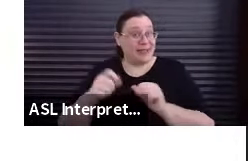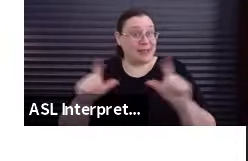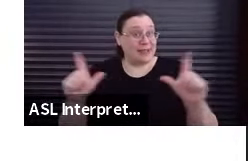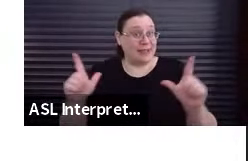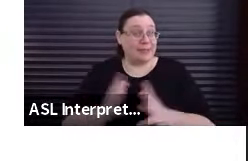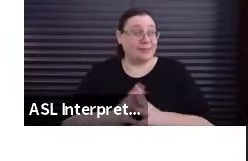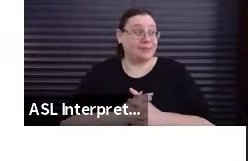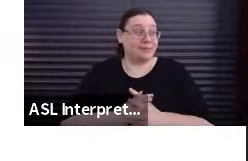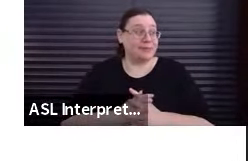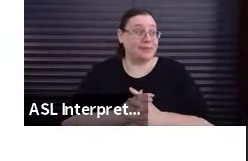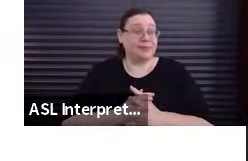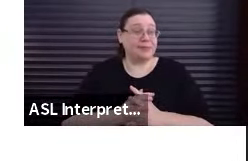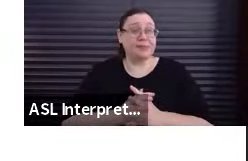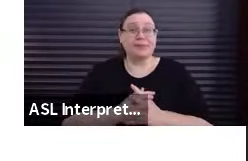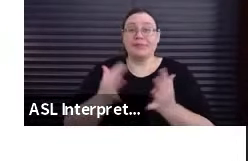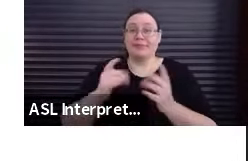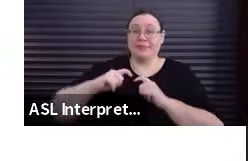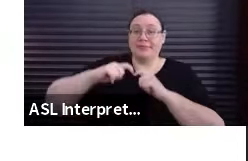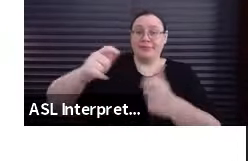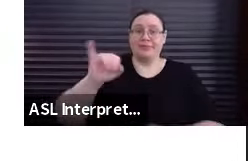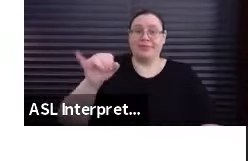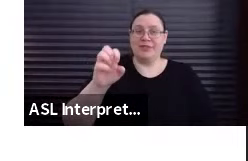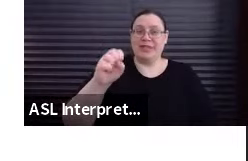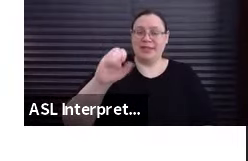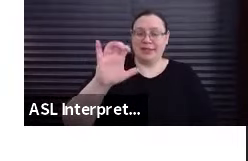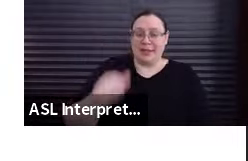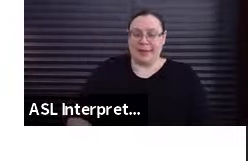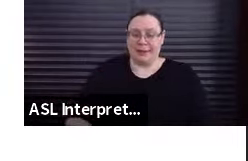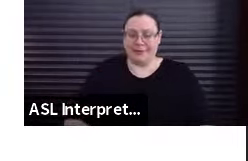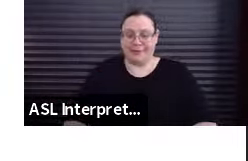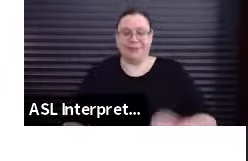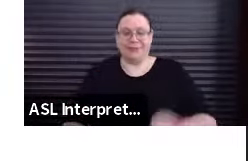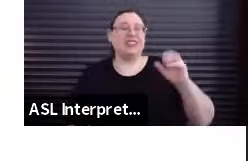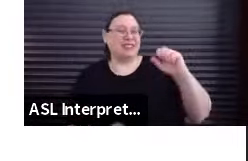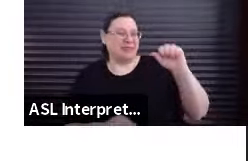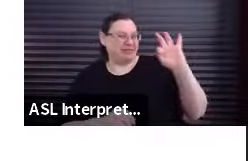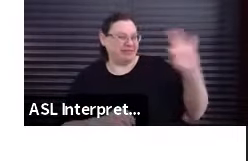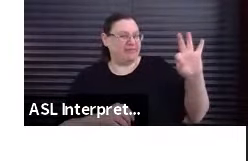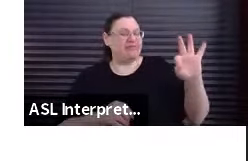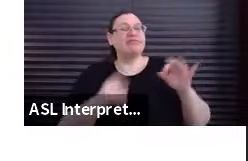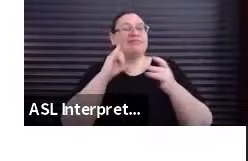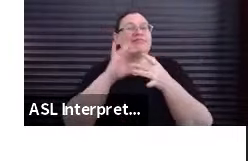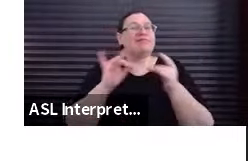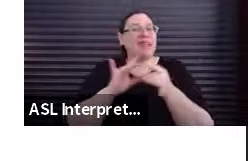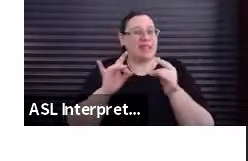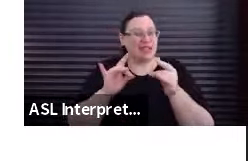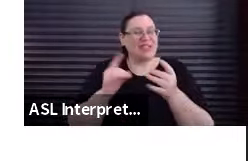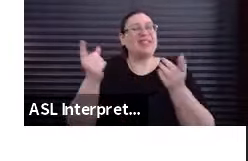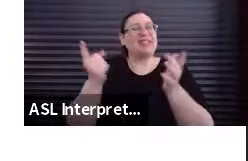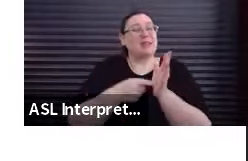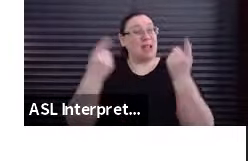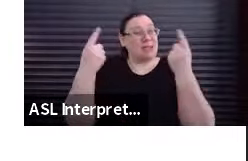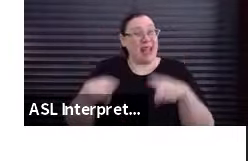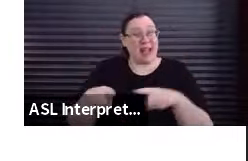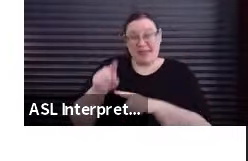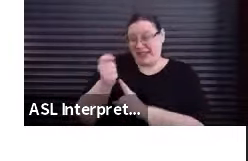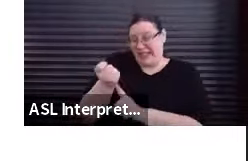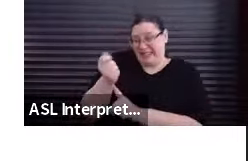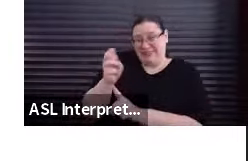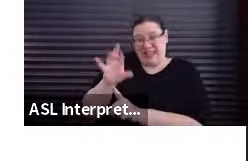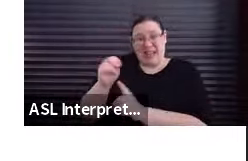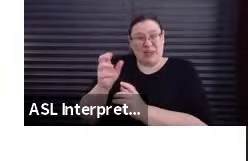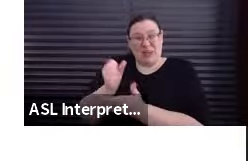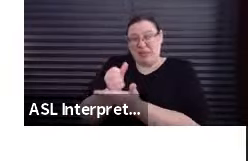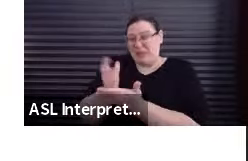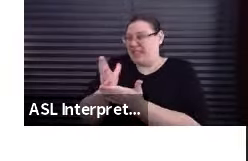And I'll kick it over to Jessica. as we mentioned, yeah, there are some circumstances where the micro budget agreement isn't the right fit.